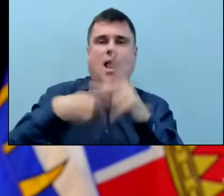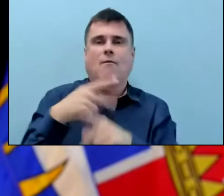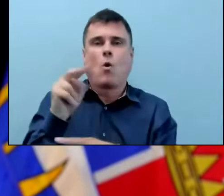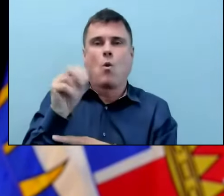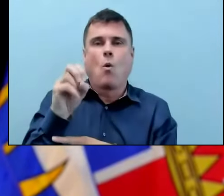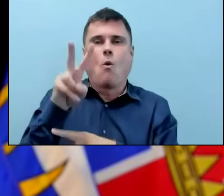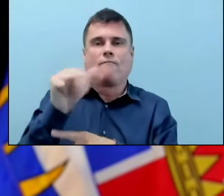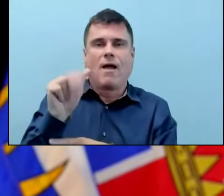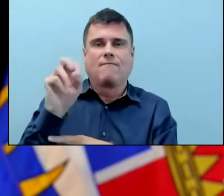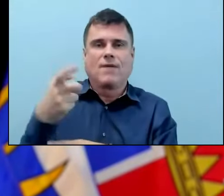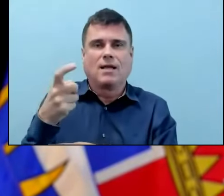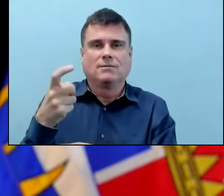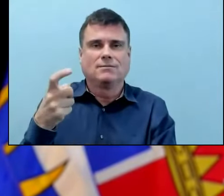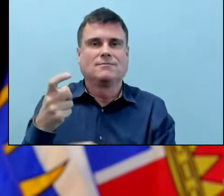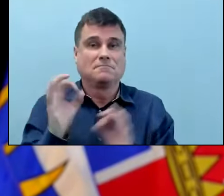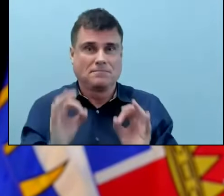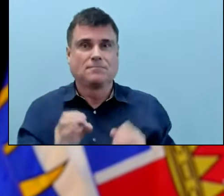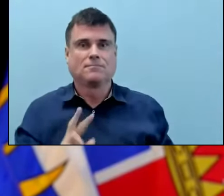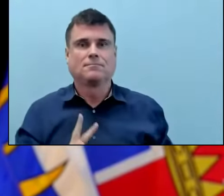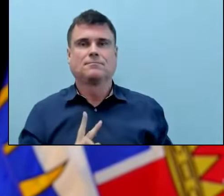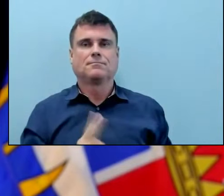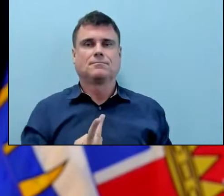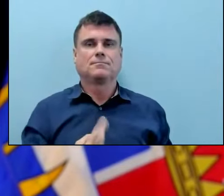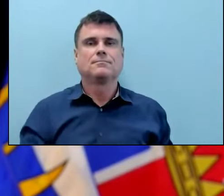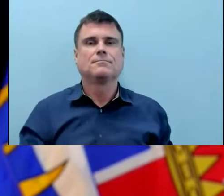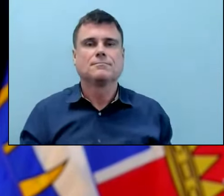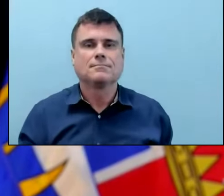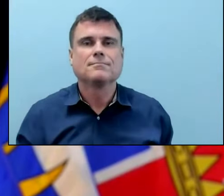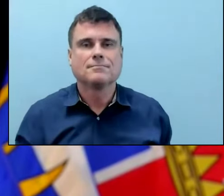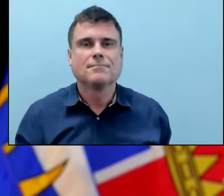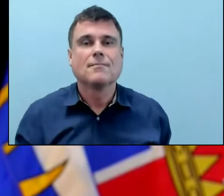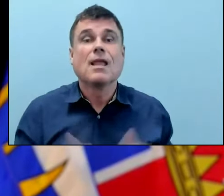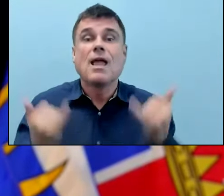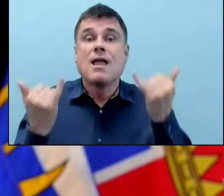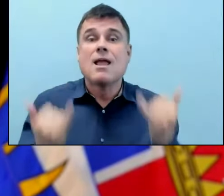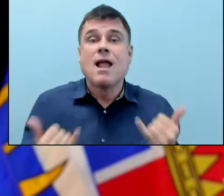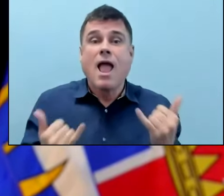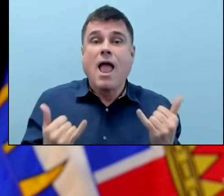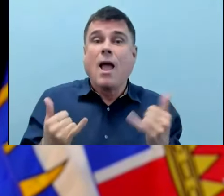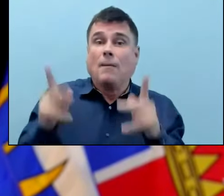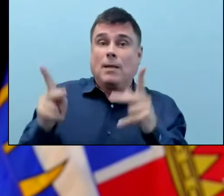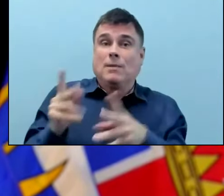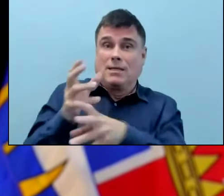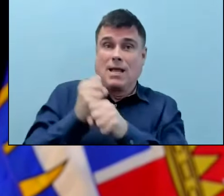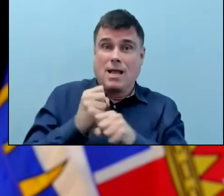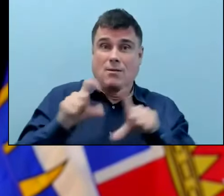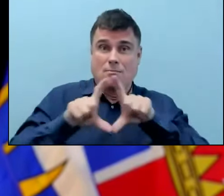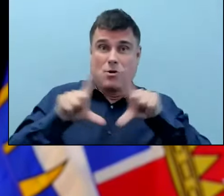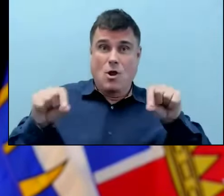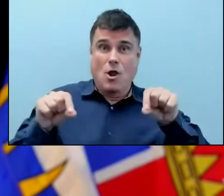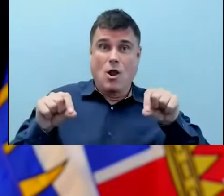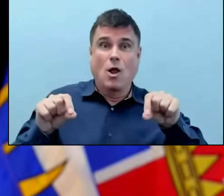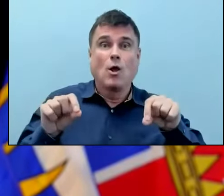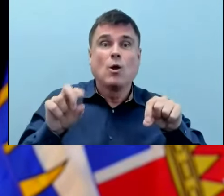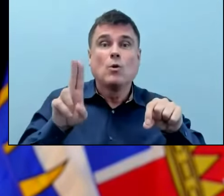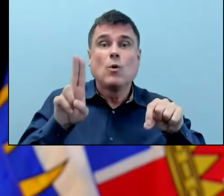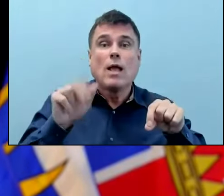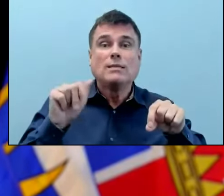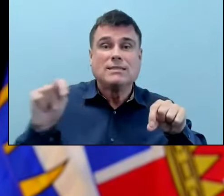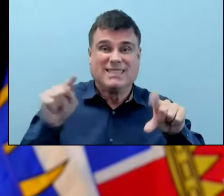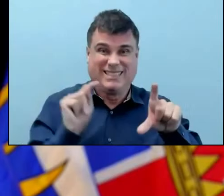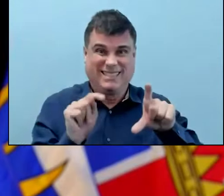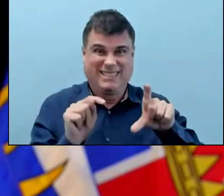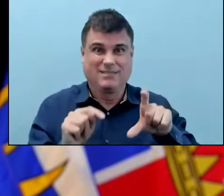wondering, when it comes to rapid tests, which most people have access to, how good are they at